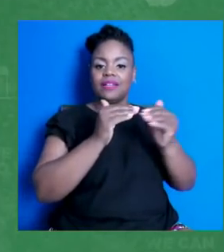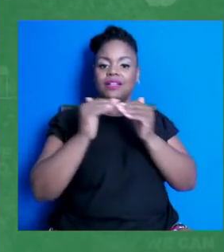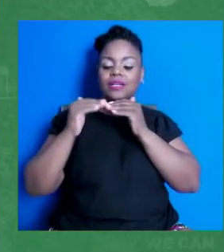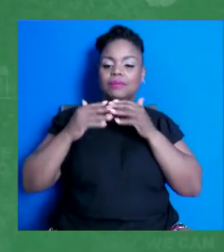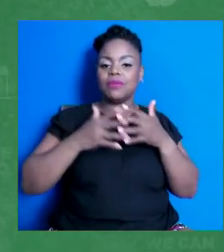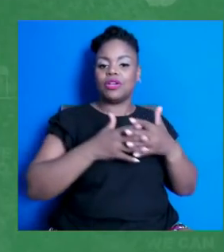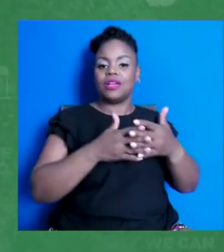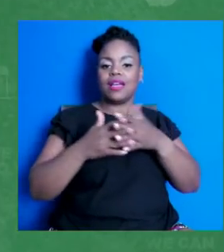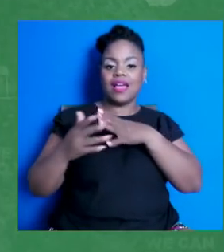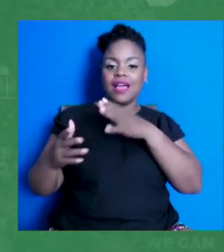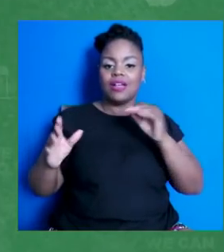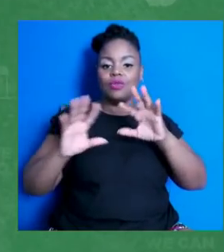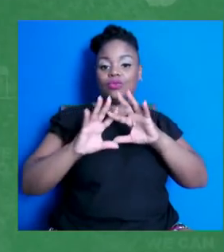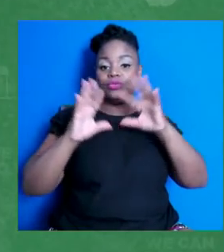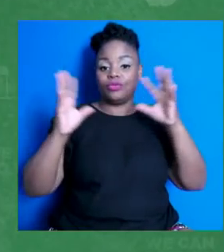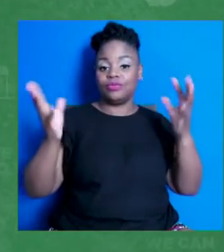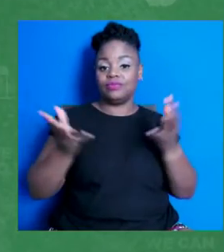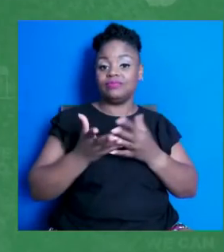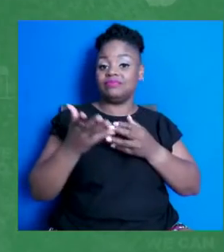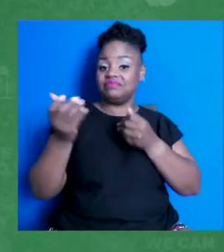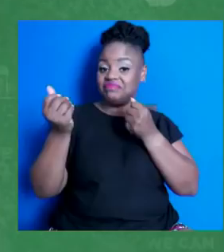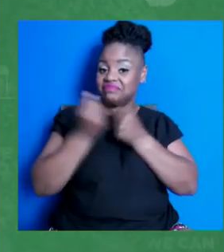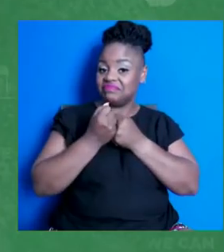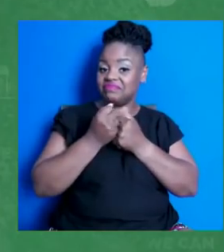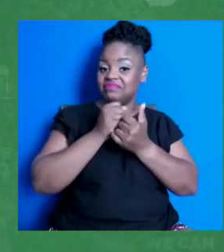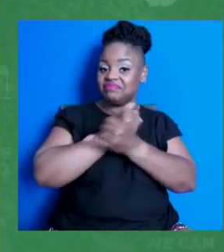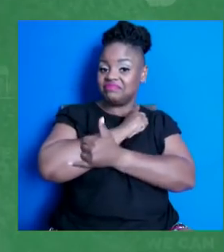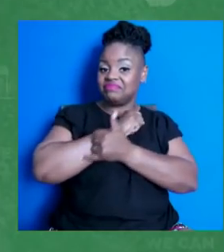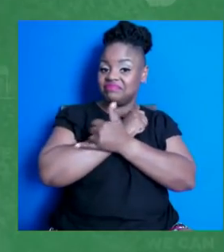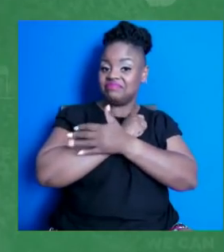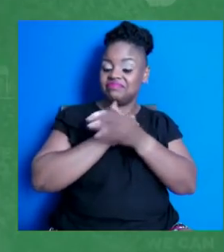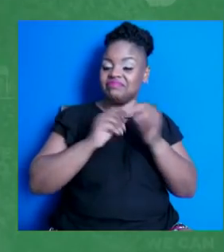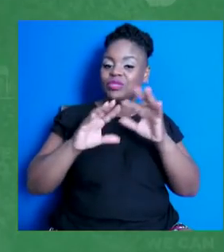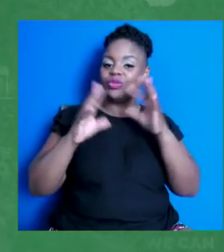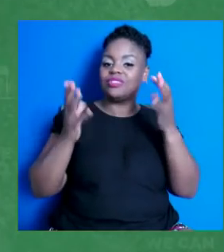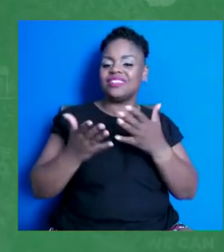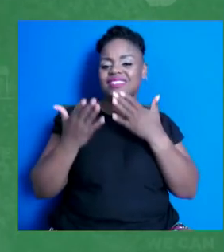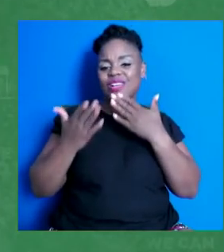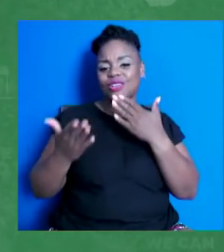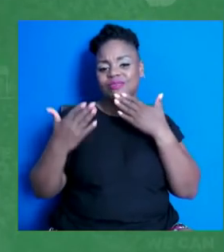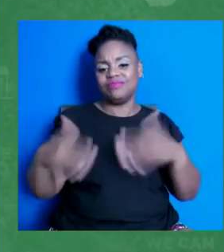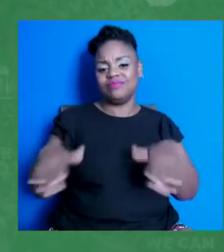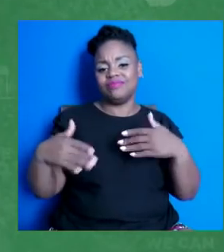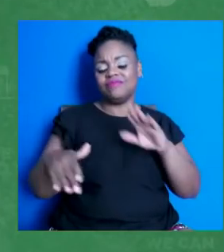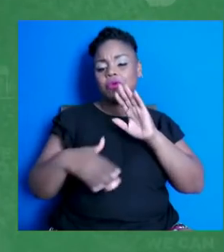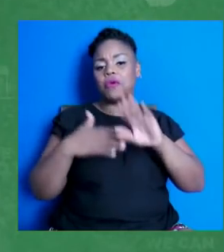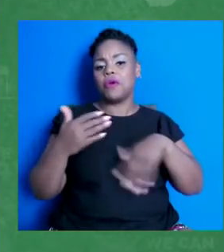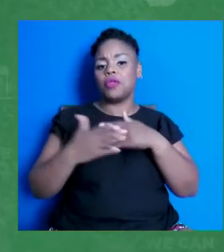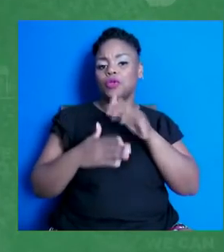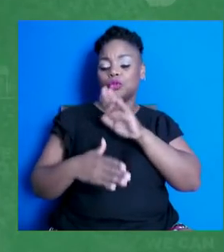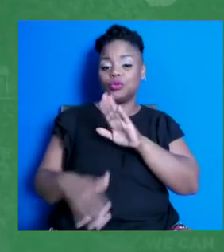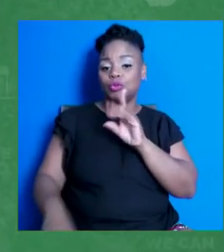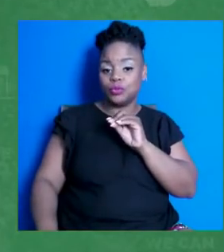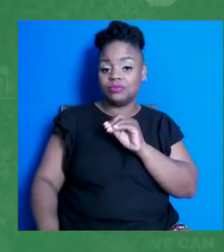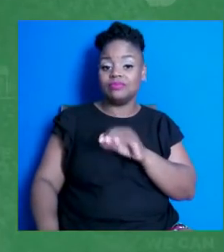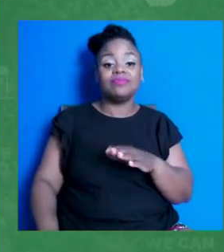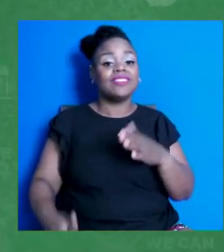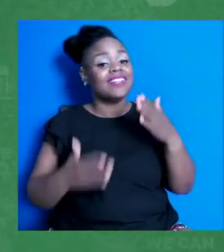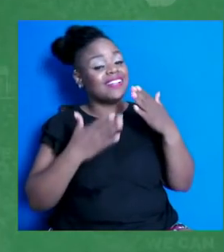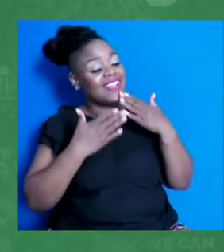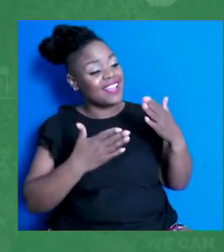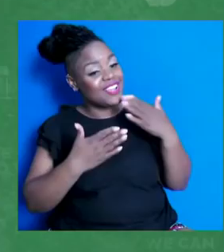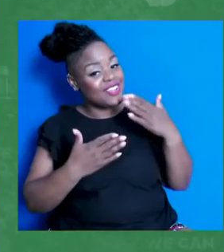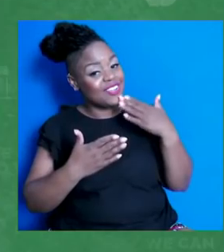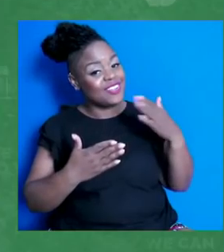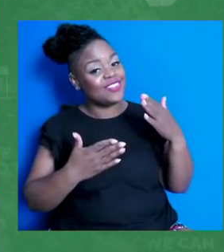country and the world, thank you so much for who you are and all you do. Thank you. Thank you very much, Mr. Emhoff. It's always a pleasure and an honor